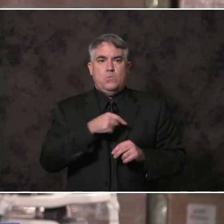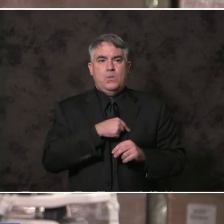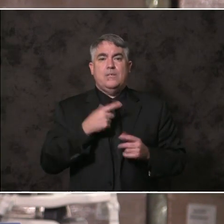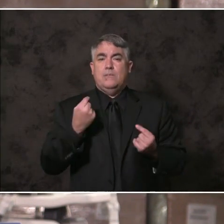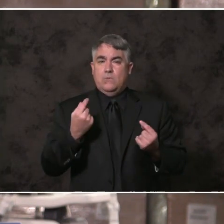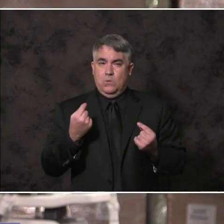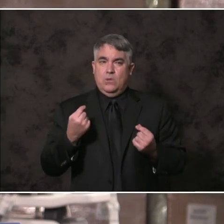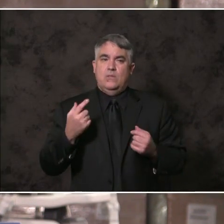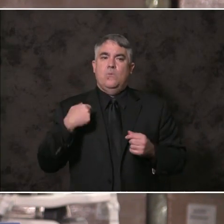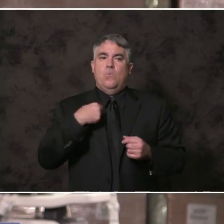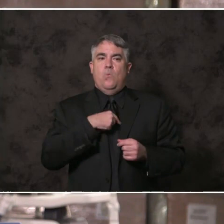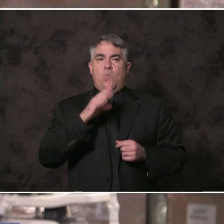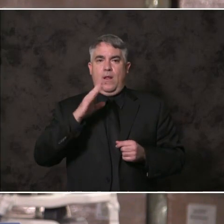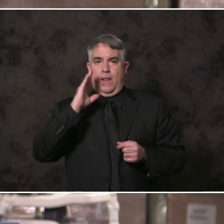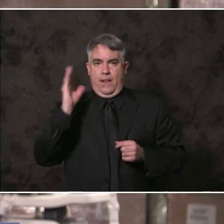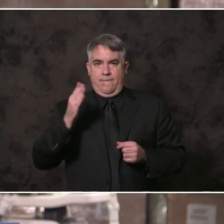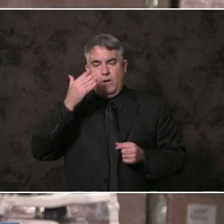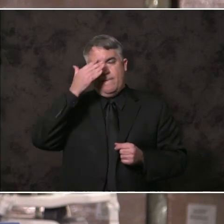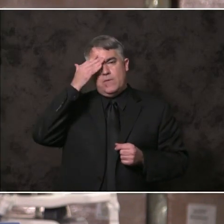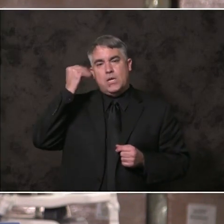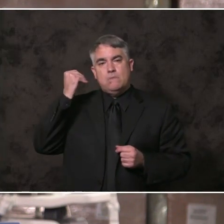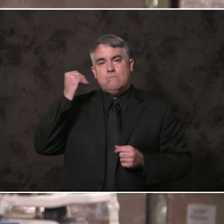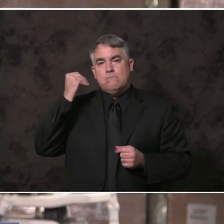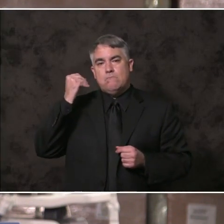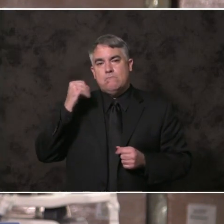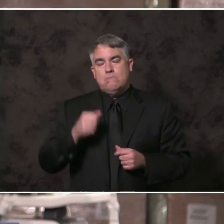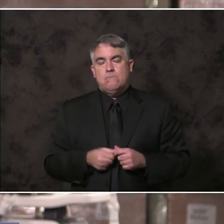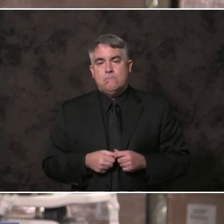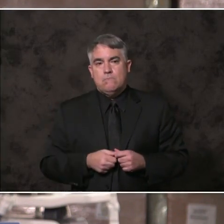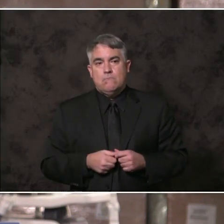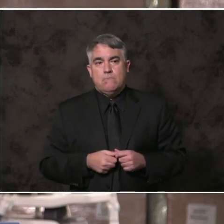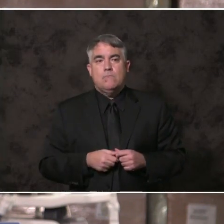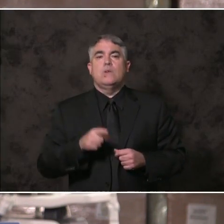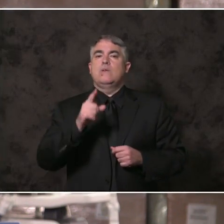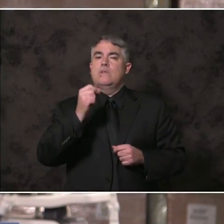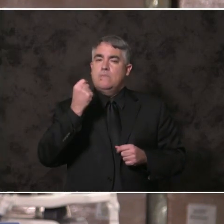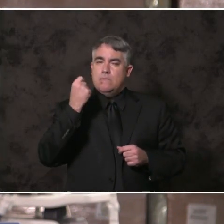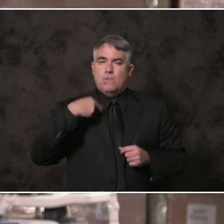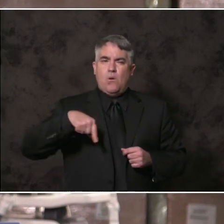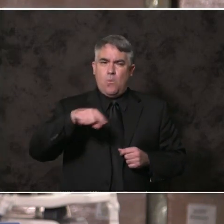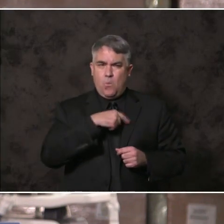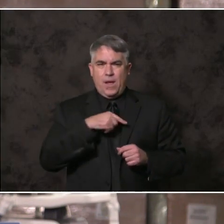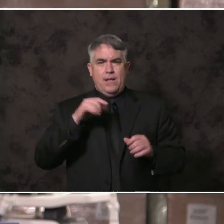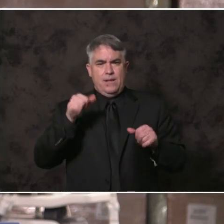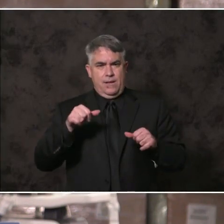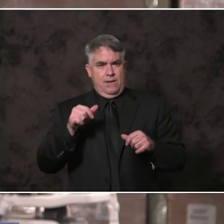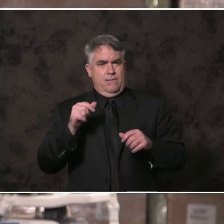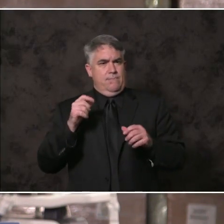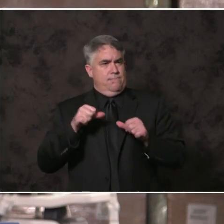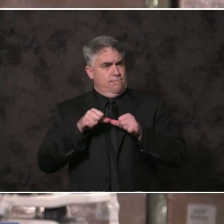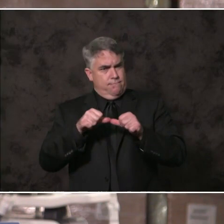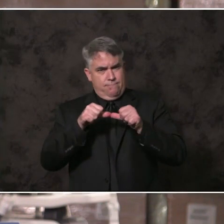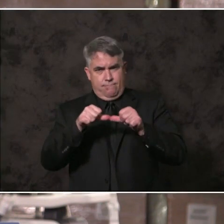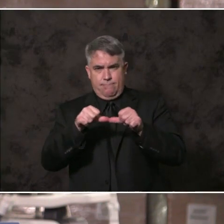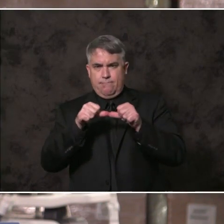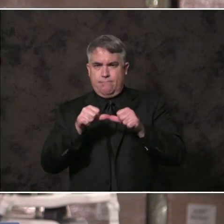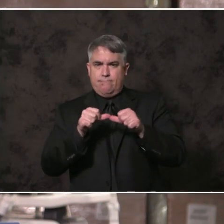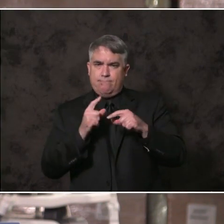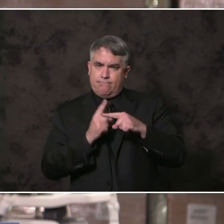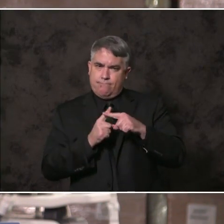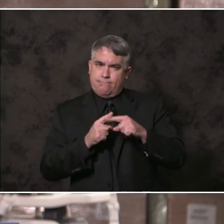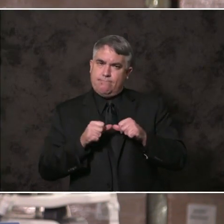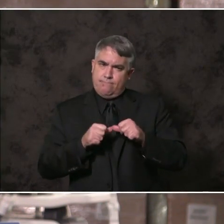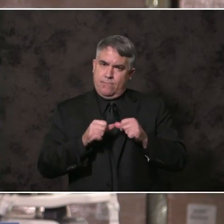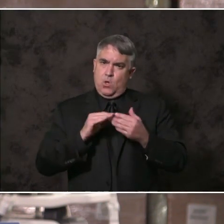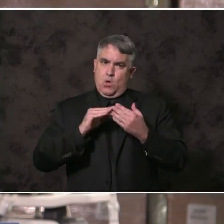never completely shake. But they also both will leave a lasting legacy of a community that came together to